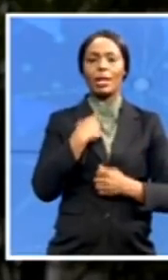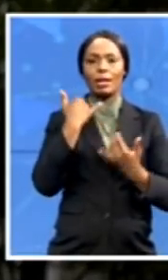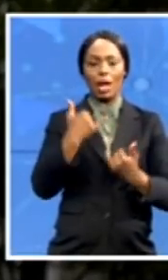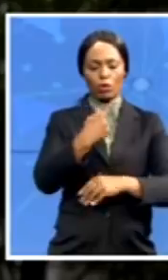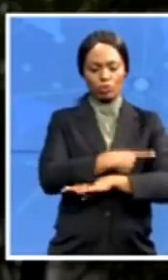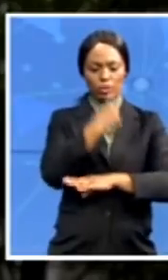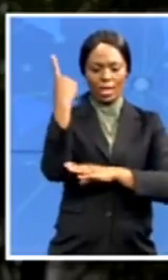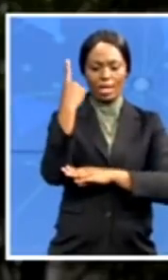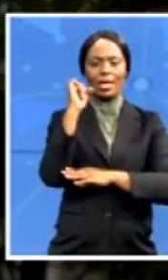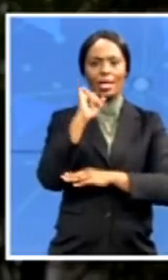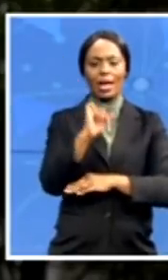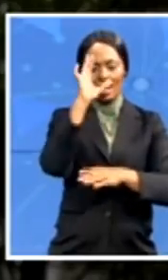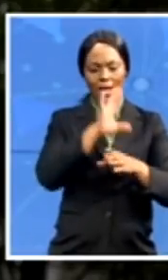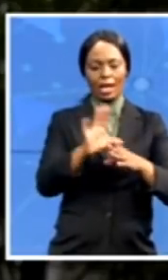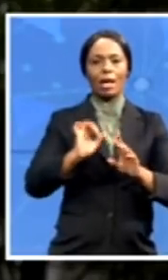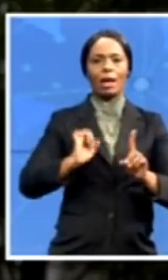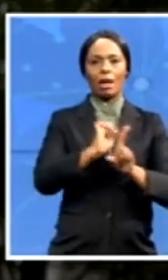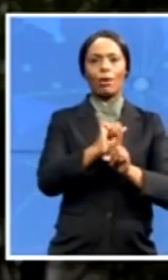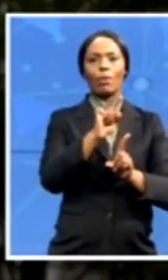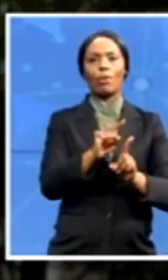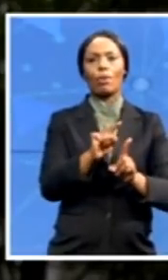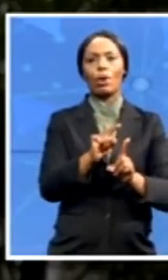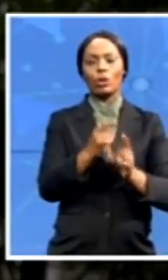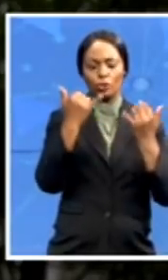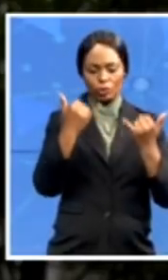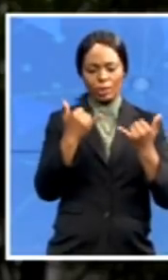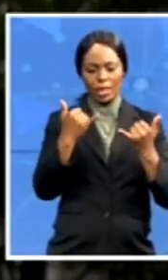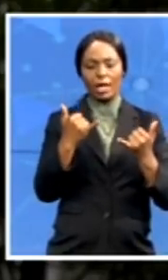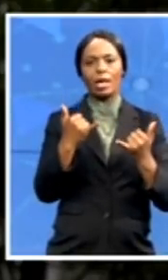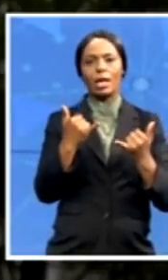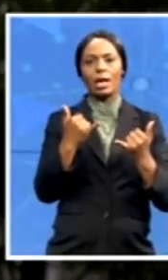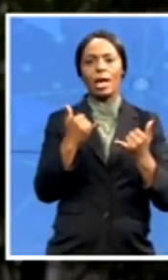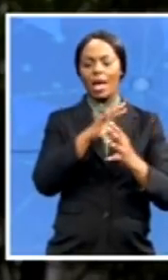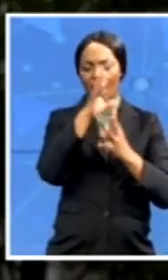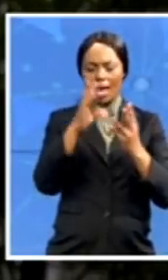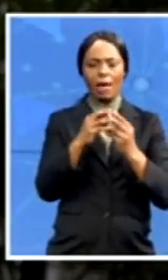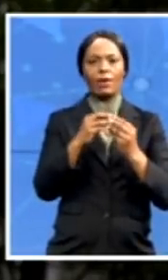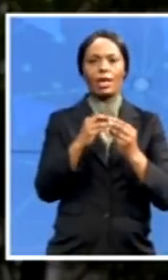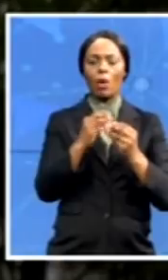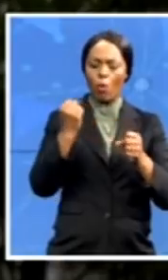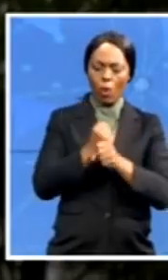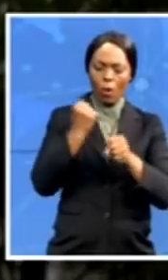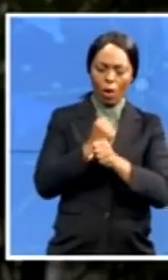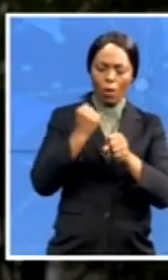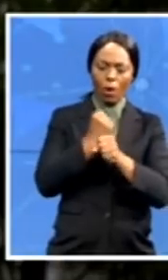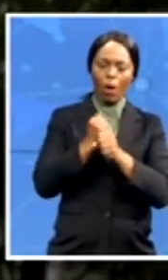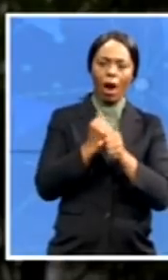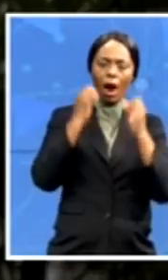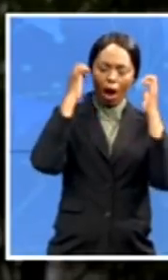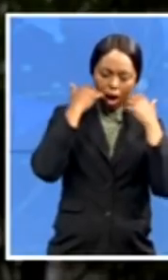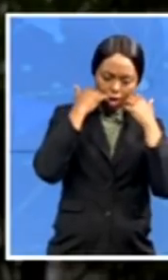is the culmination of all the hard work to reach a workable solution for our country.